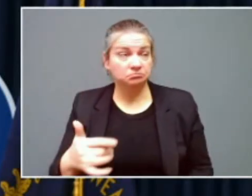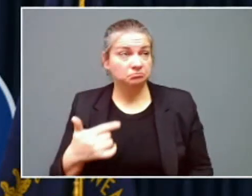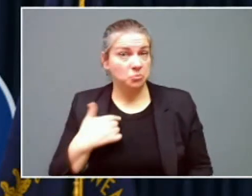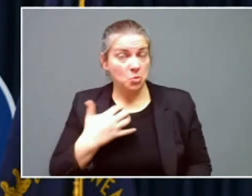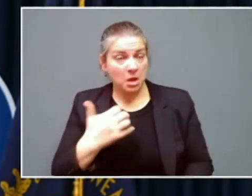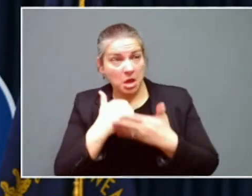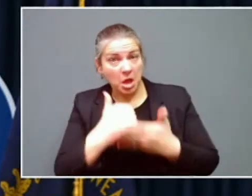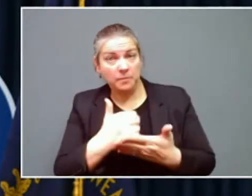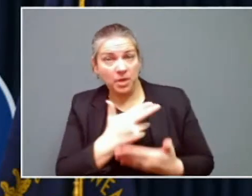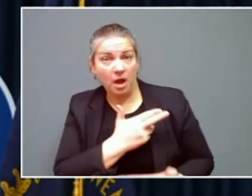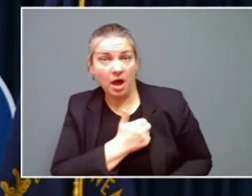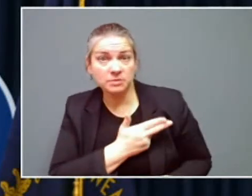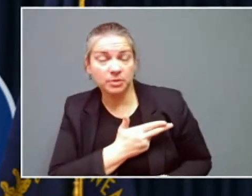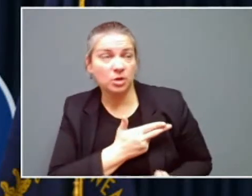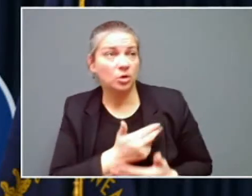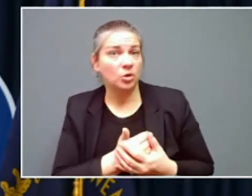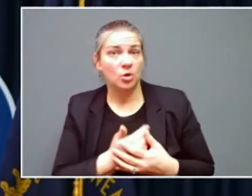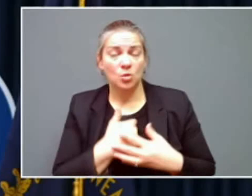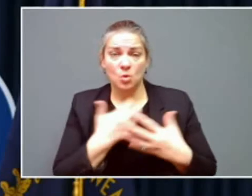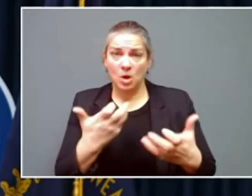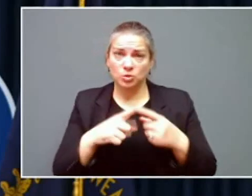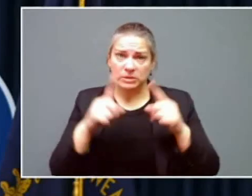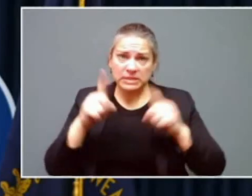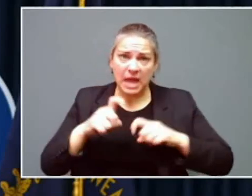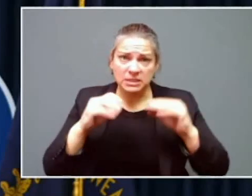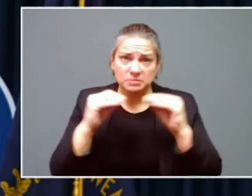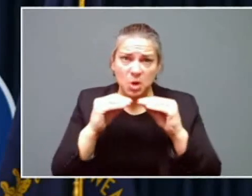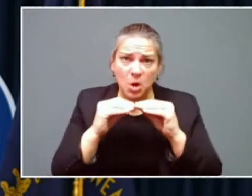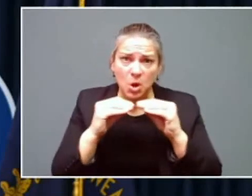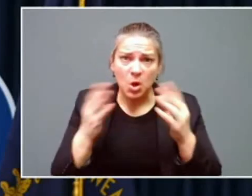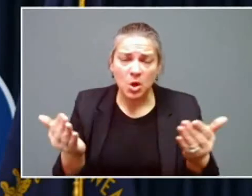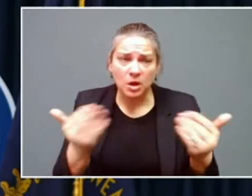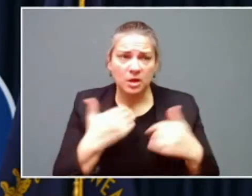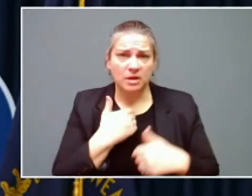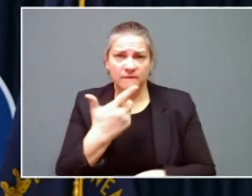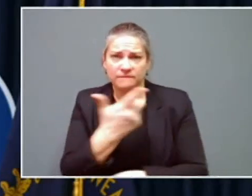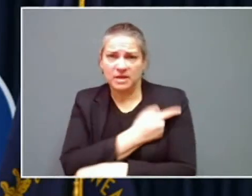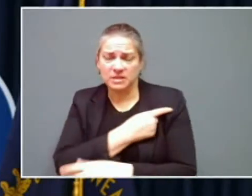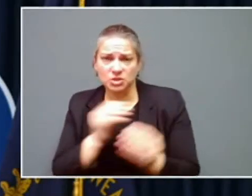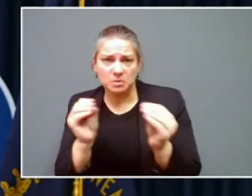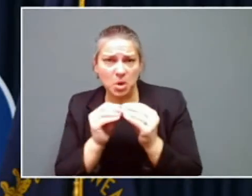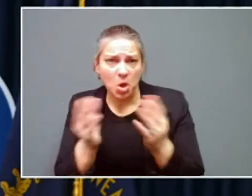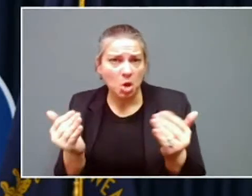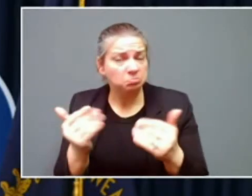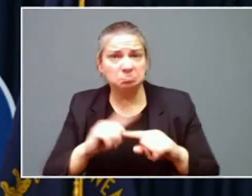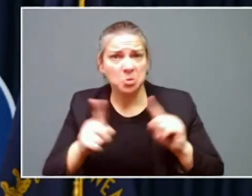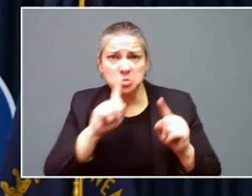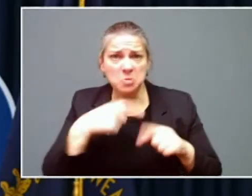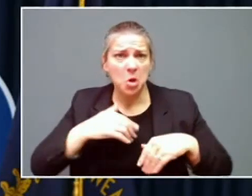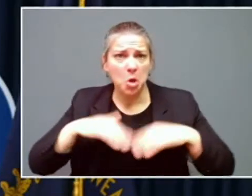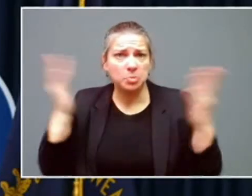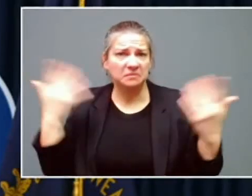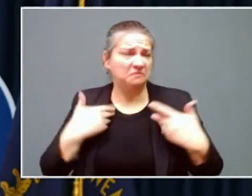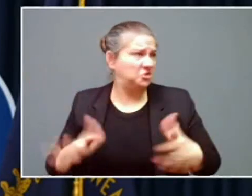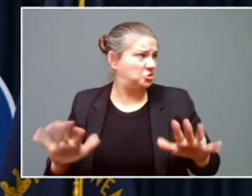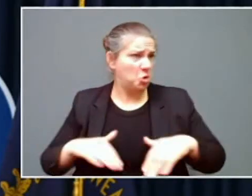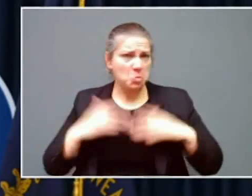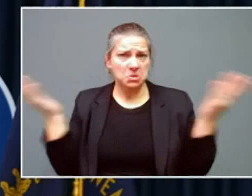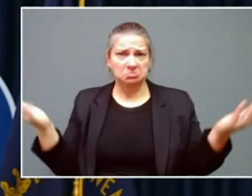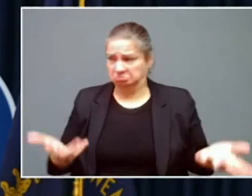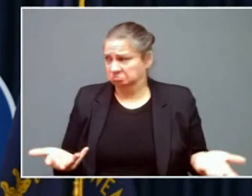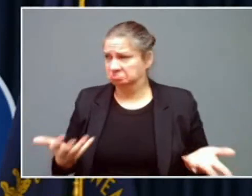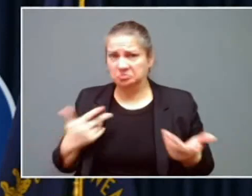get more people tested and vaccinated. We're open. We've been open. We've been open for a long time.